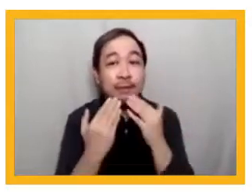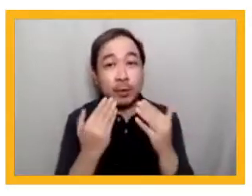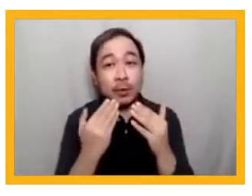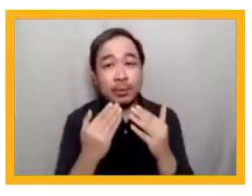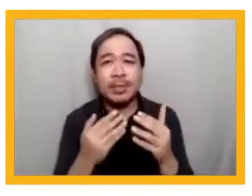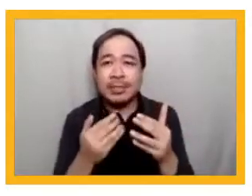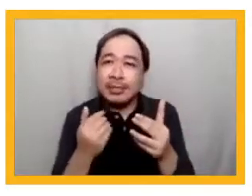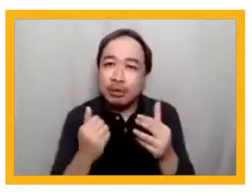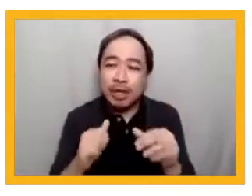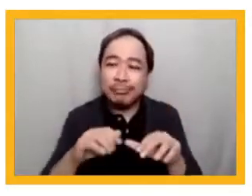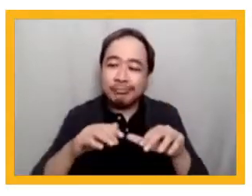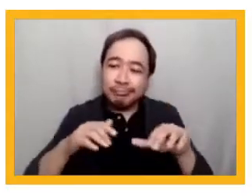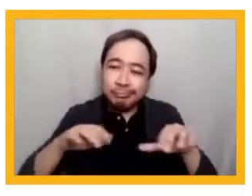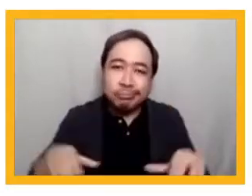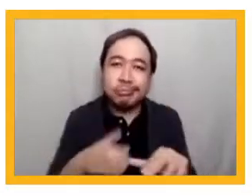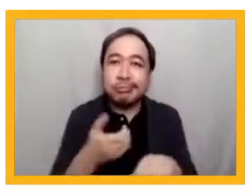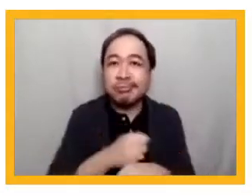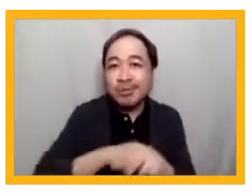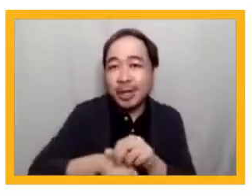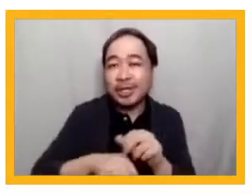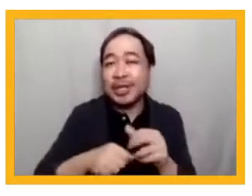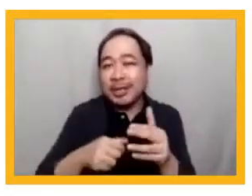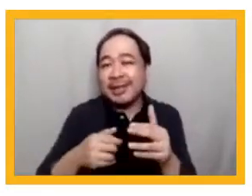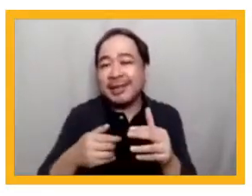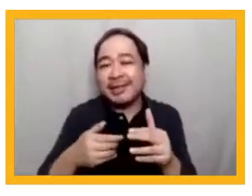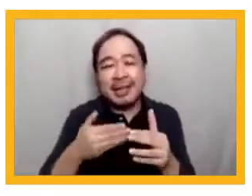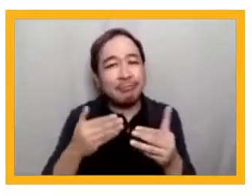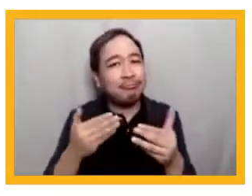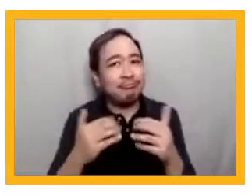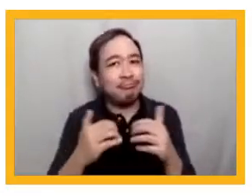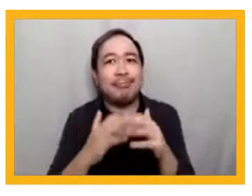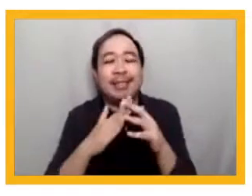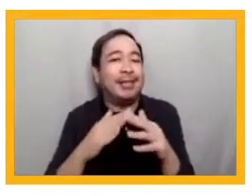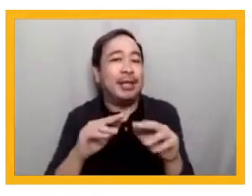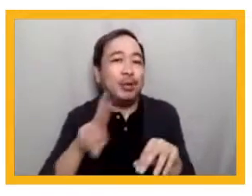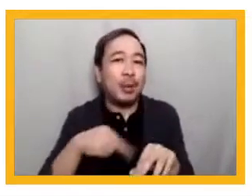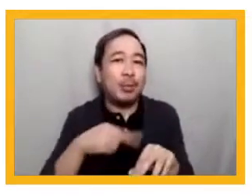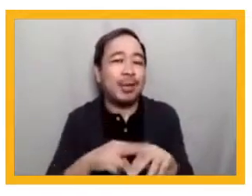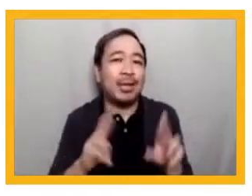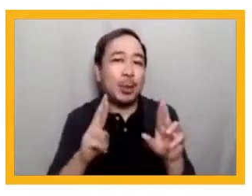a better normal, be safe and be well, and have a great weekend ahead.